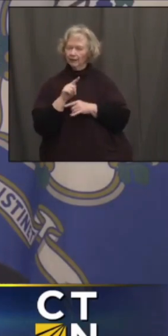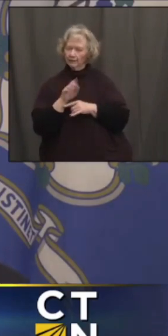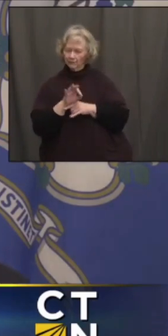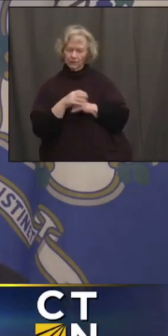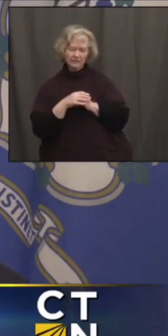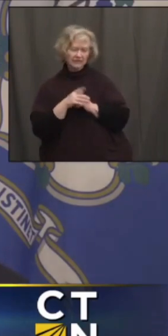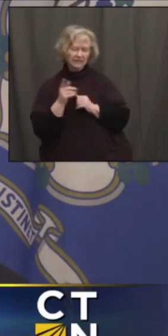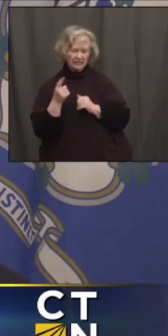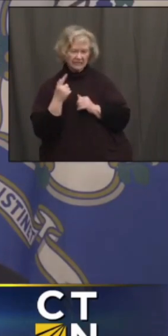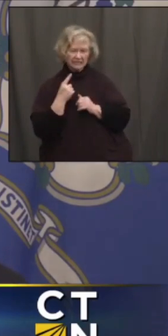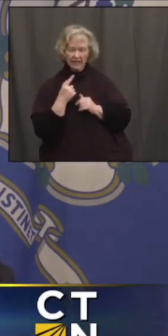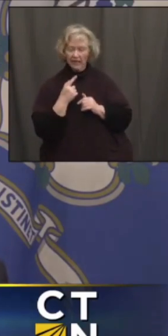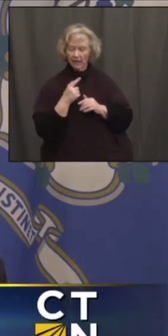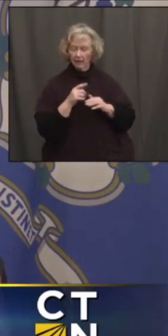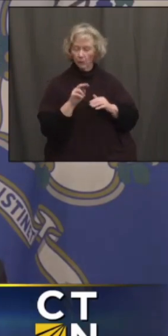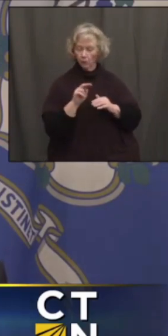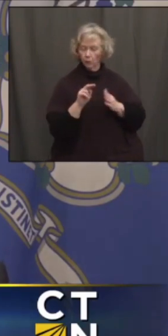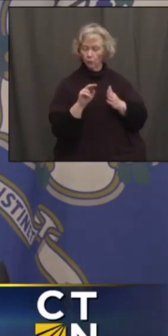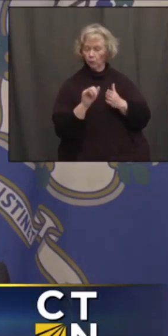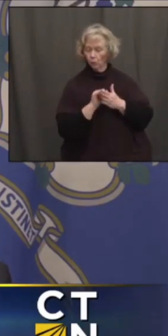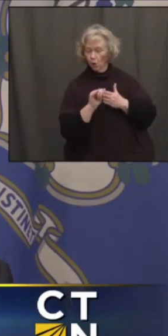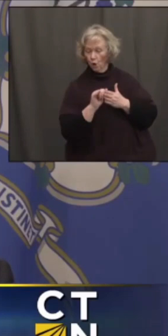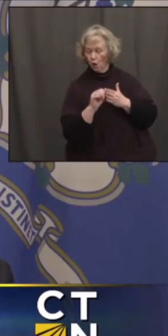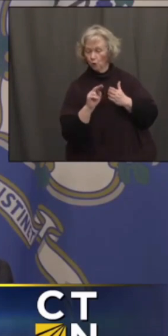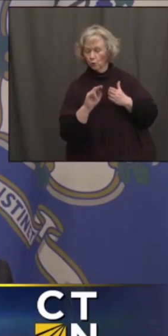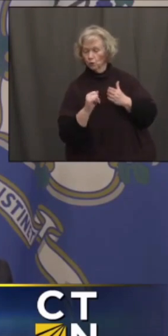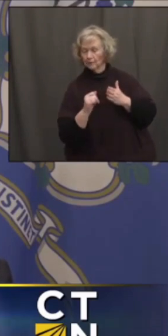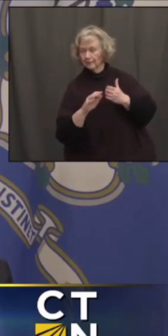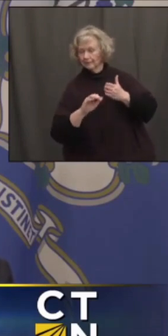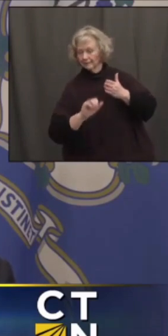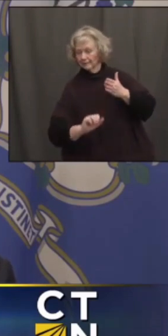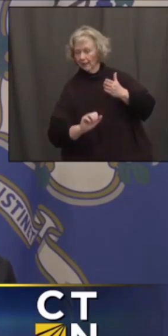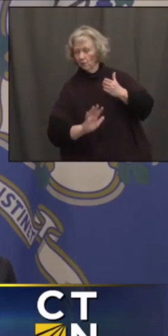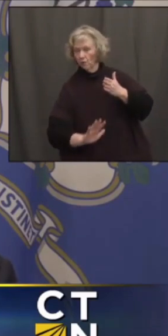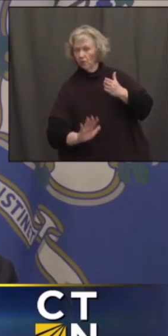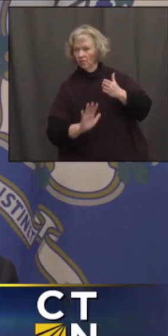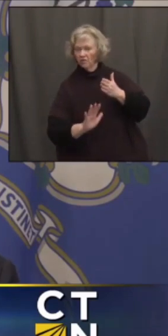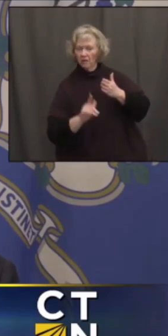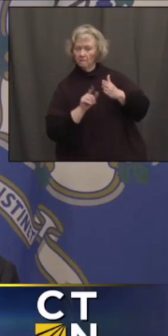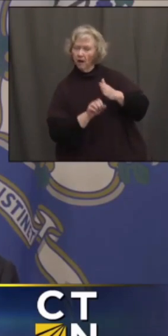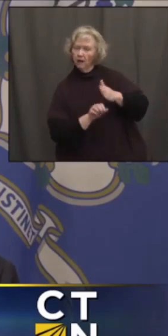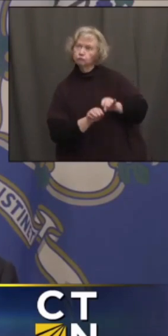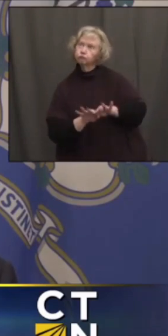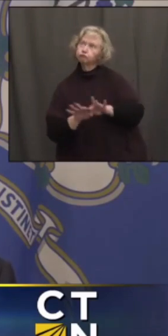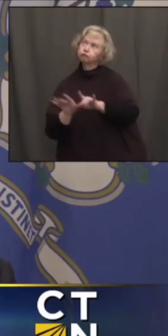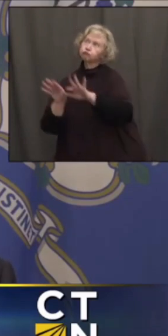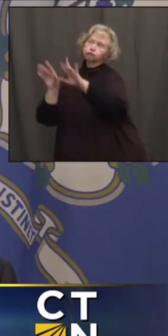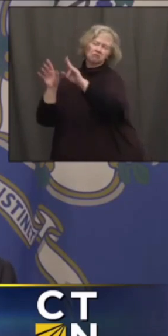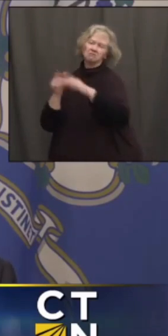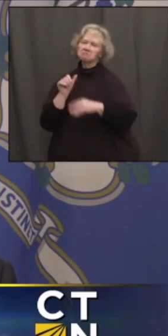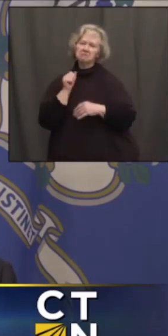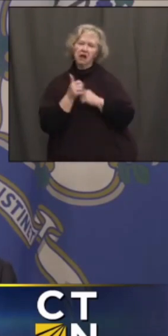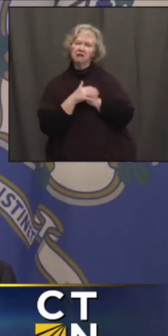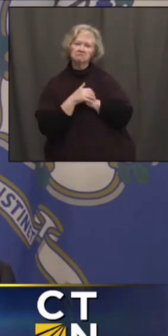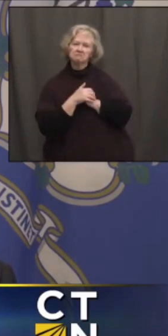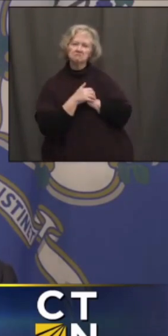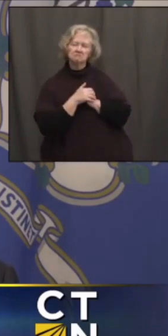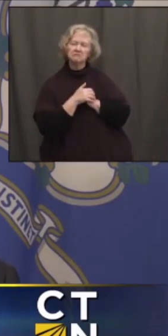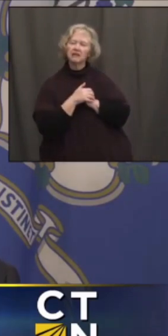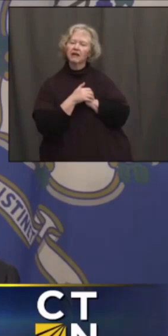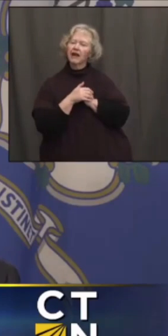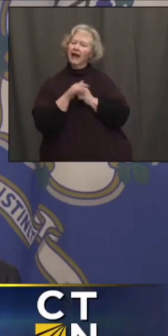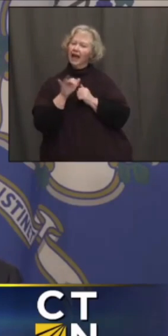see a little bit south of New York, New Jersey, but it's not spreading as quickly as we worried about. And fortunately, the